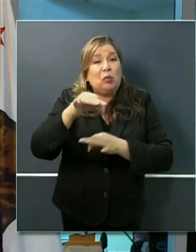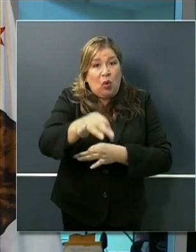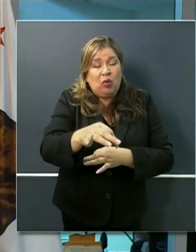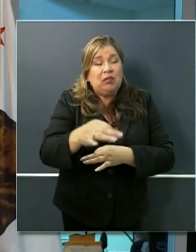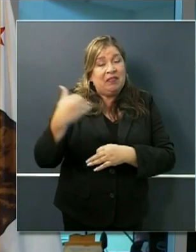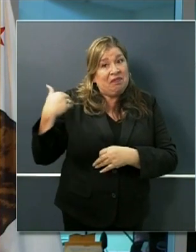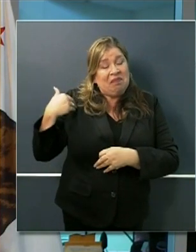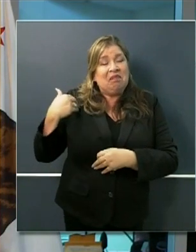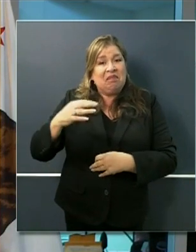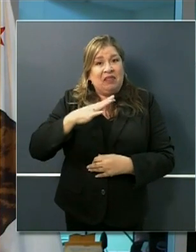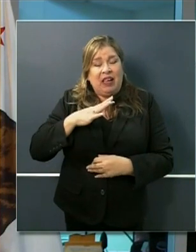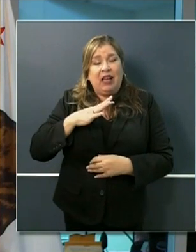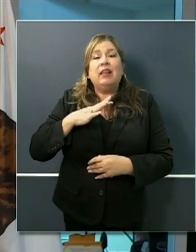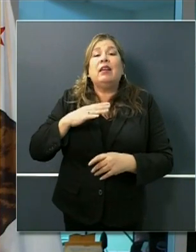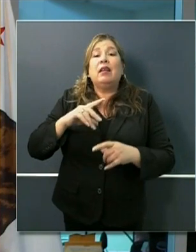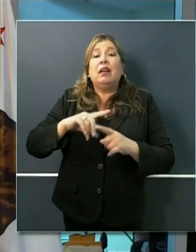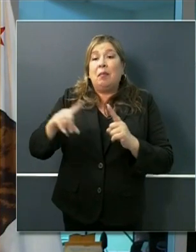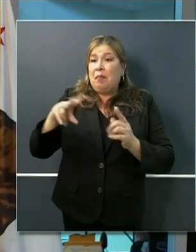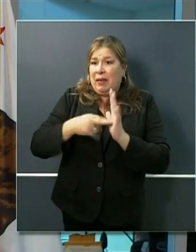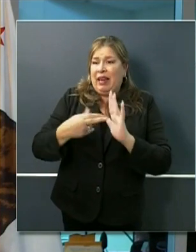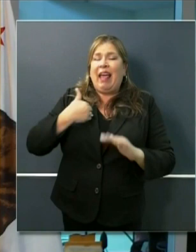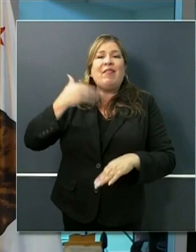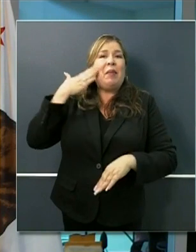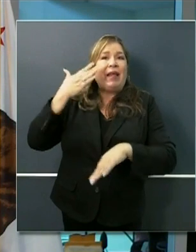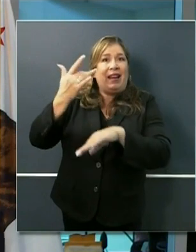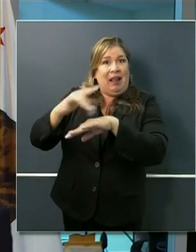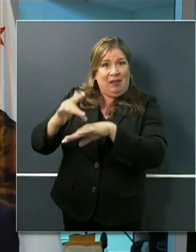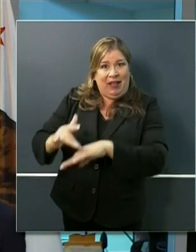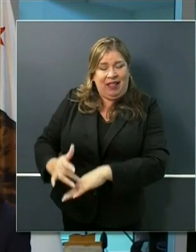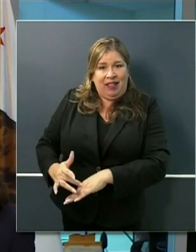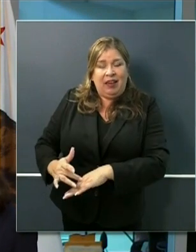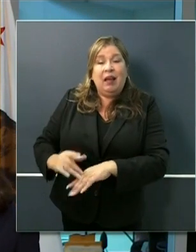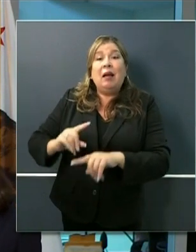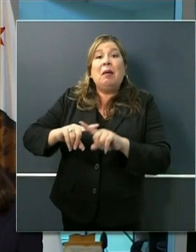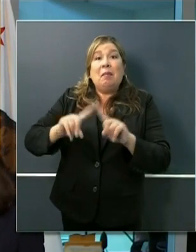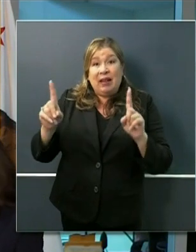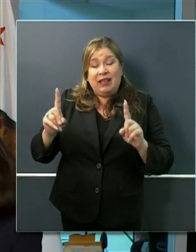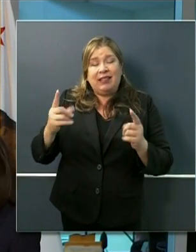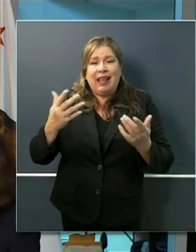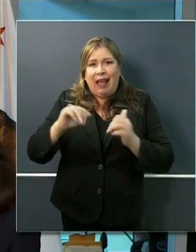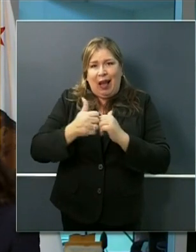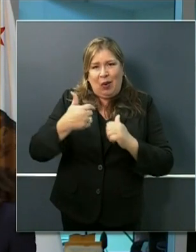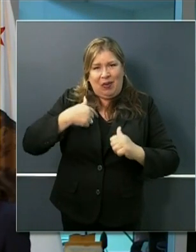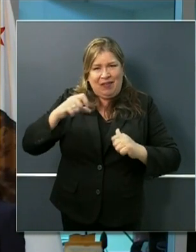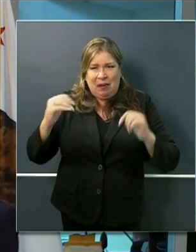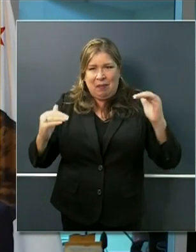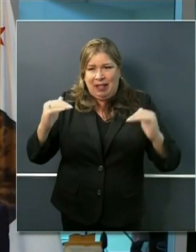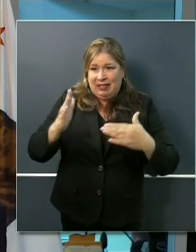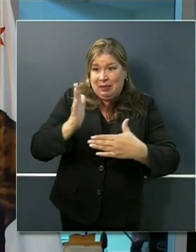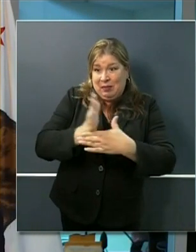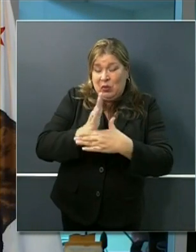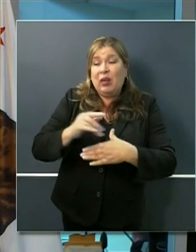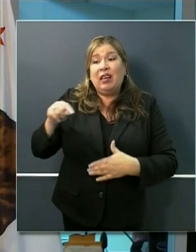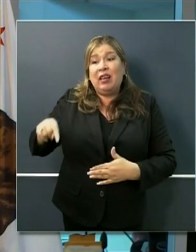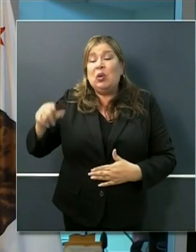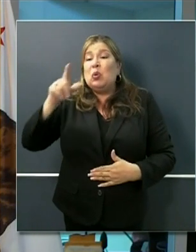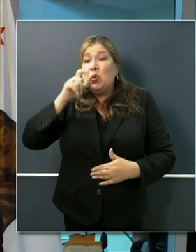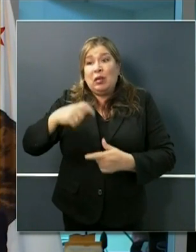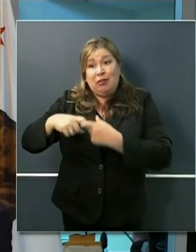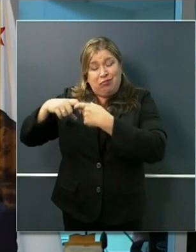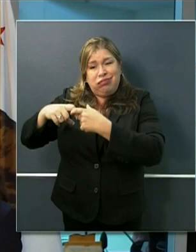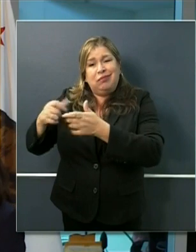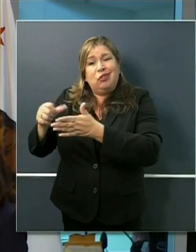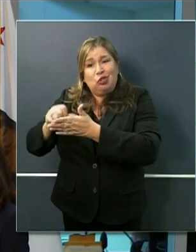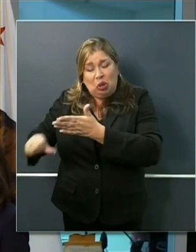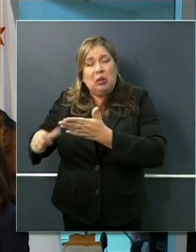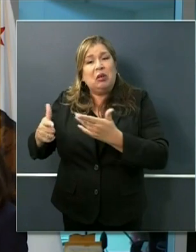we need to move back into a space where we can make sure that people's health care needs are regularly met effectively as we think about titrating off